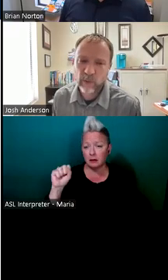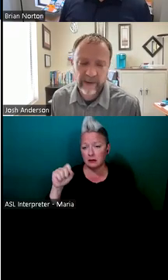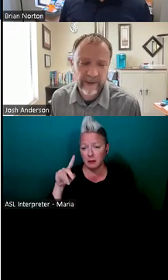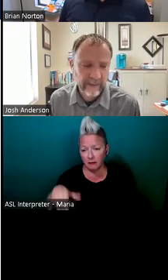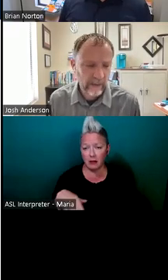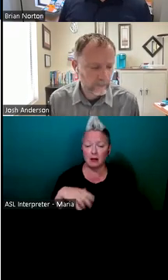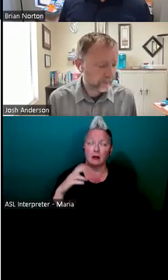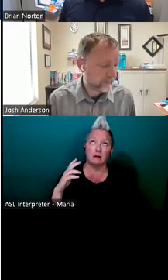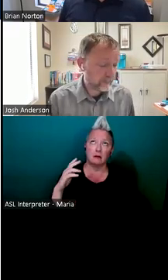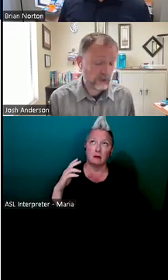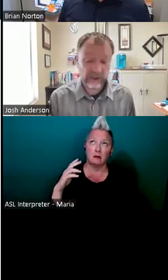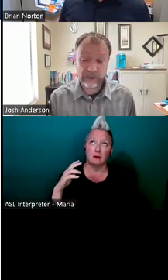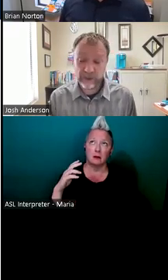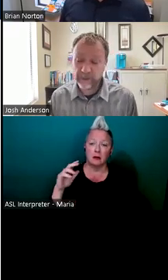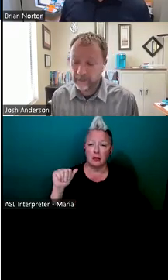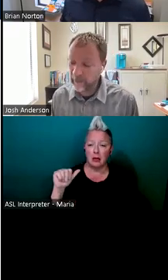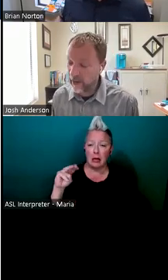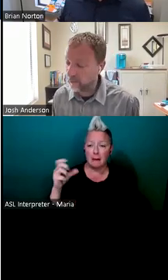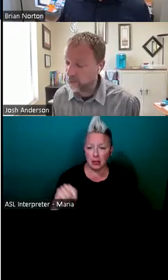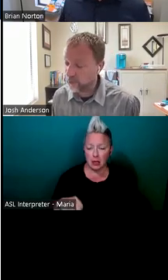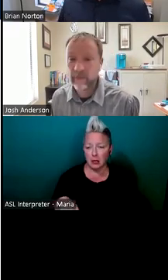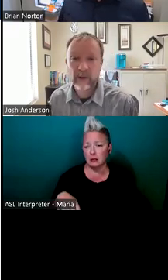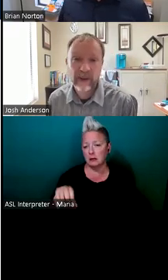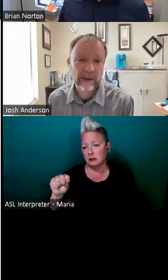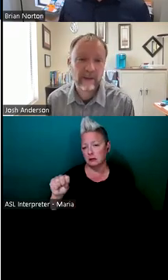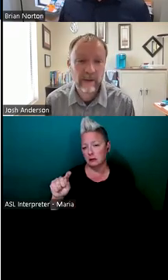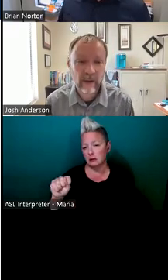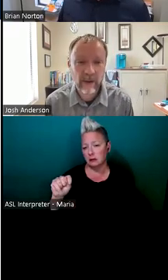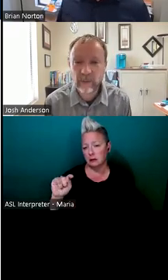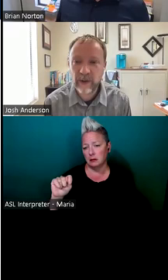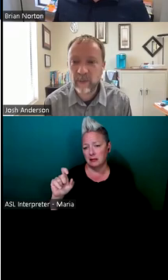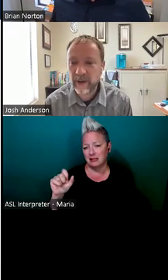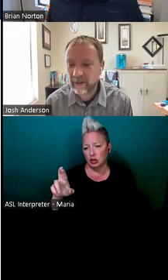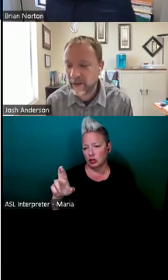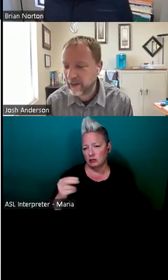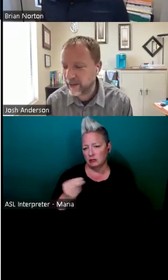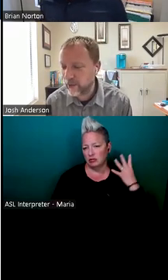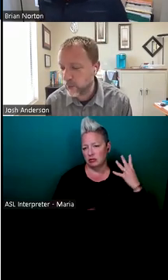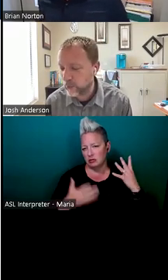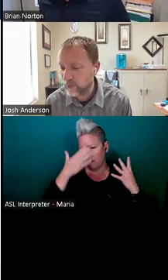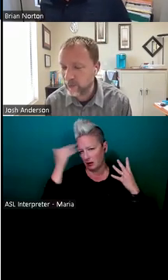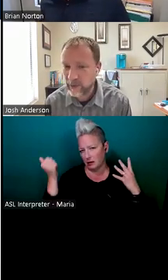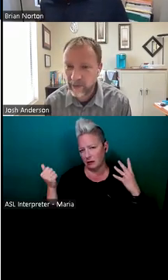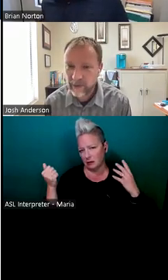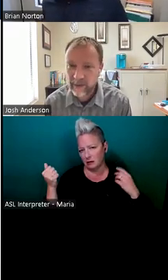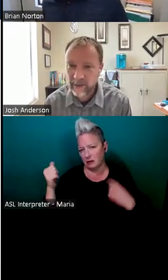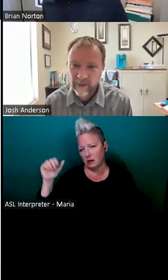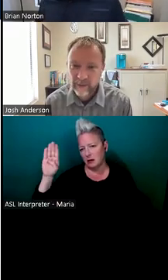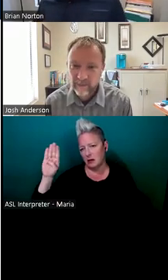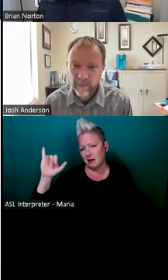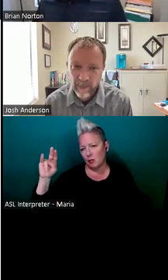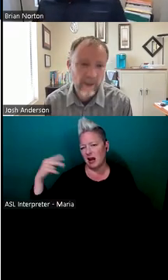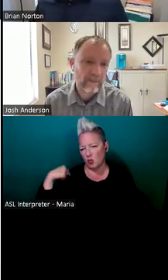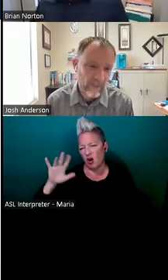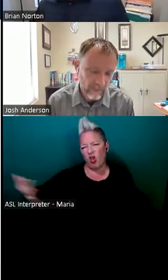Amazon music Stitcher, Stitcher. I'm sure I'm forgetting a ton of them there, but I, I think it's really not a place you can't find